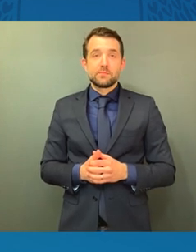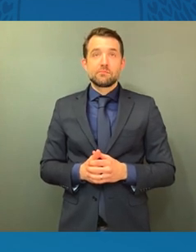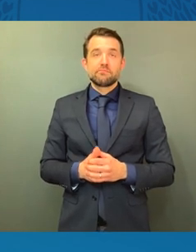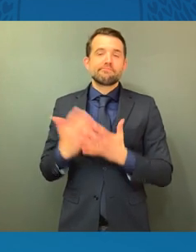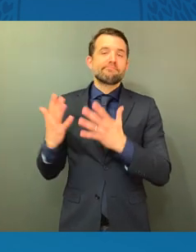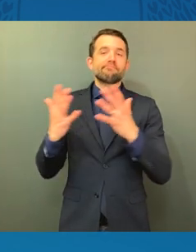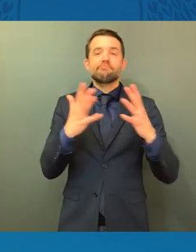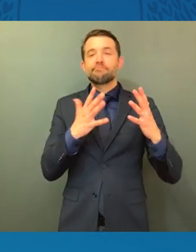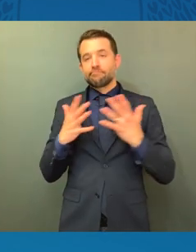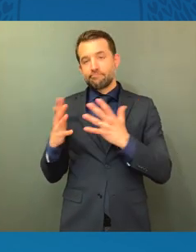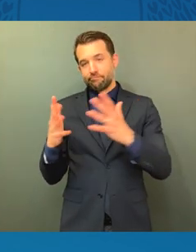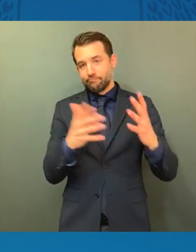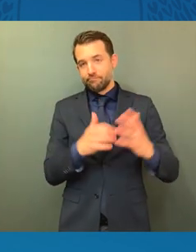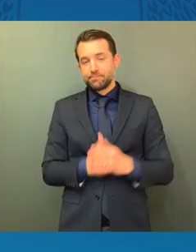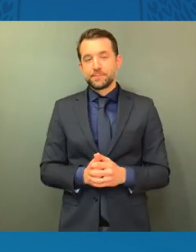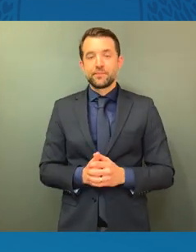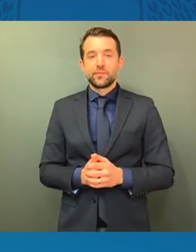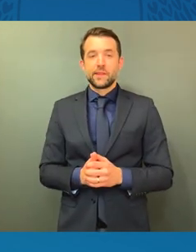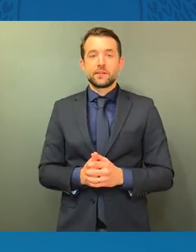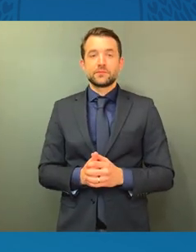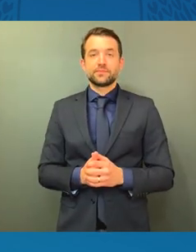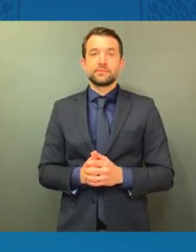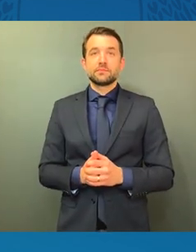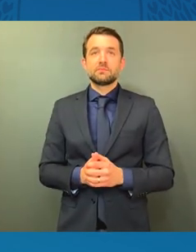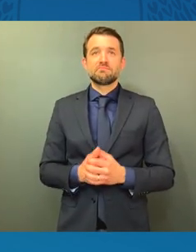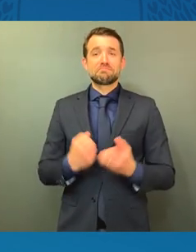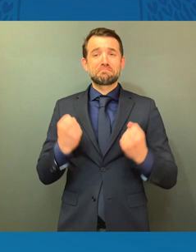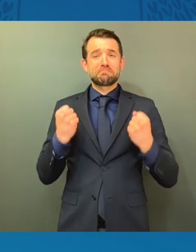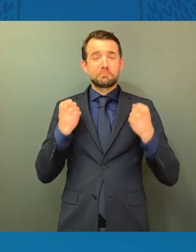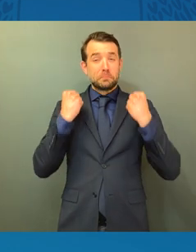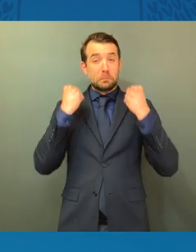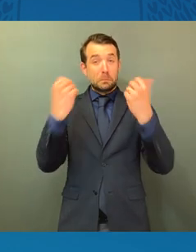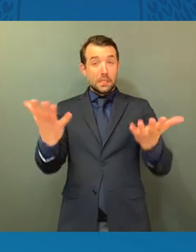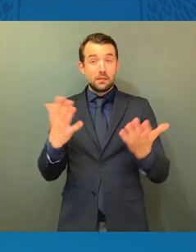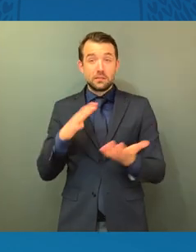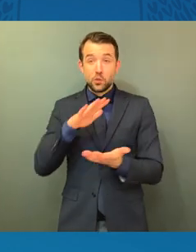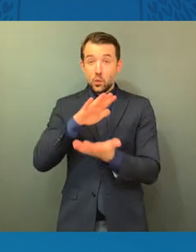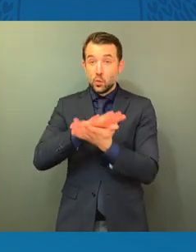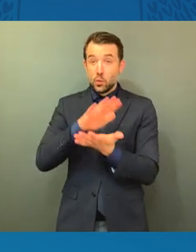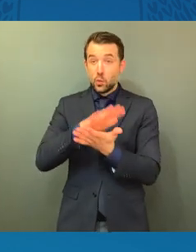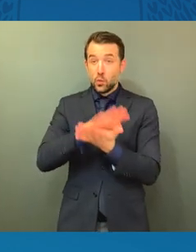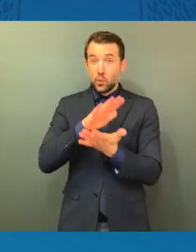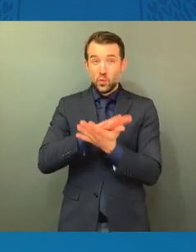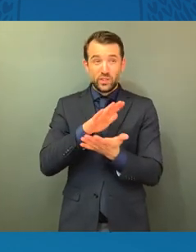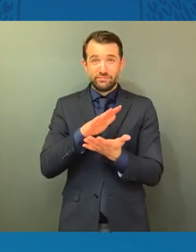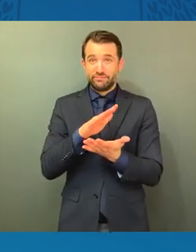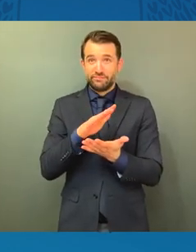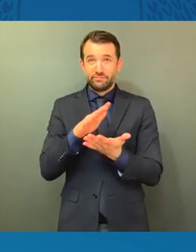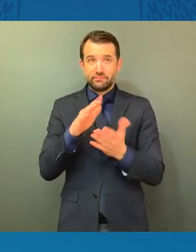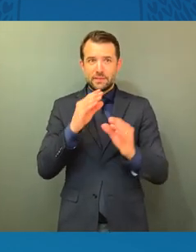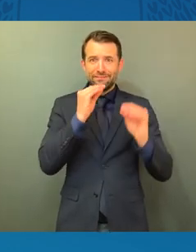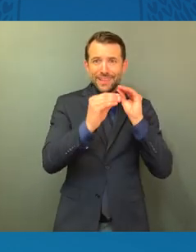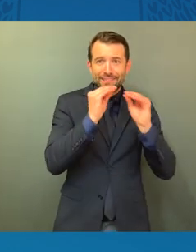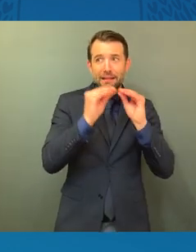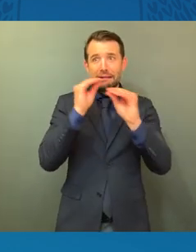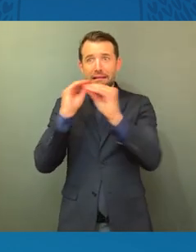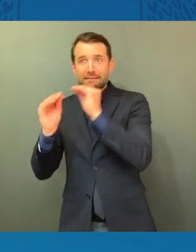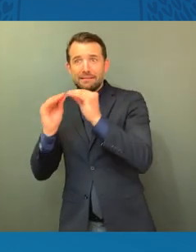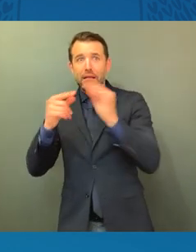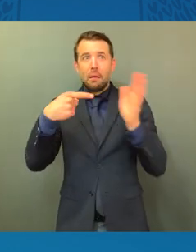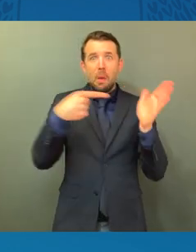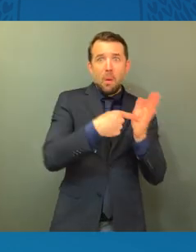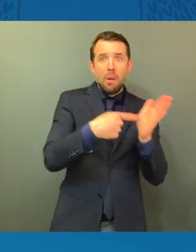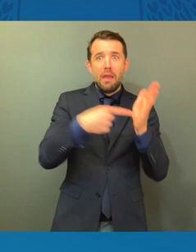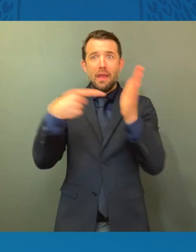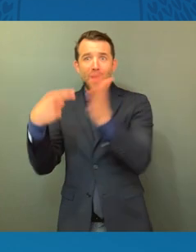And far too many of our school districts have gone without important repairs and upgrades to buildings and to